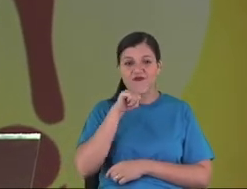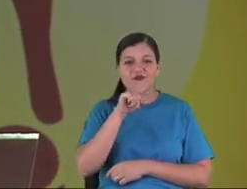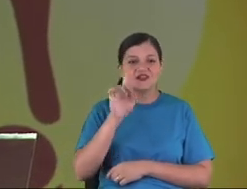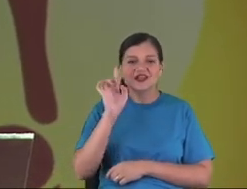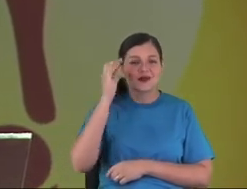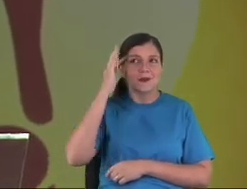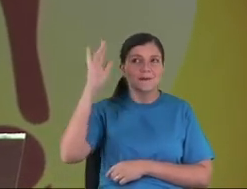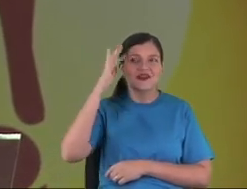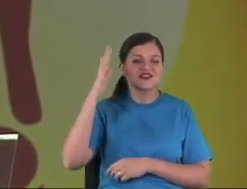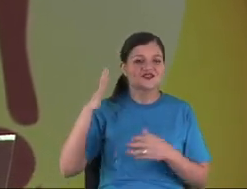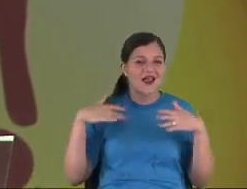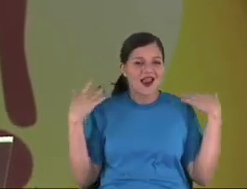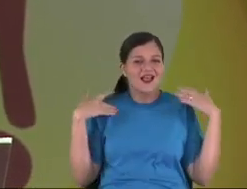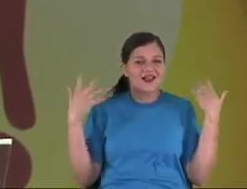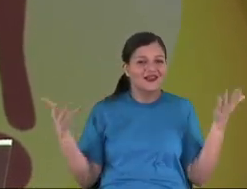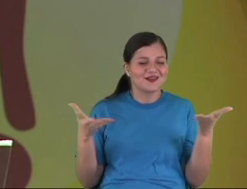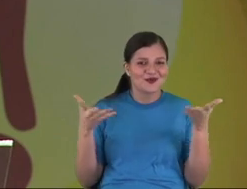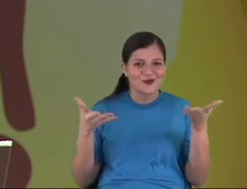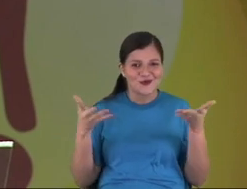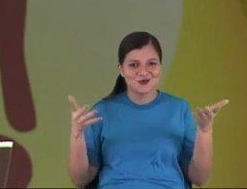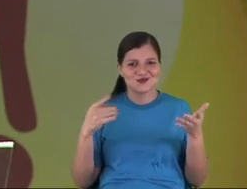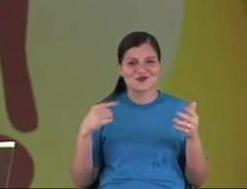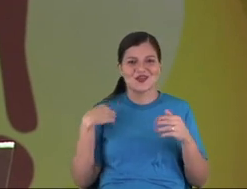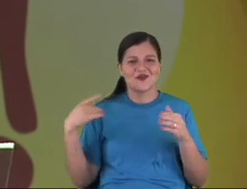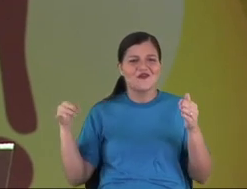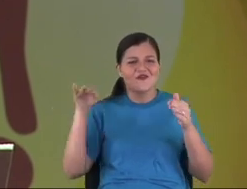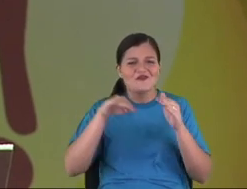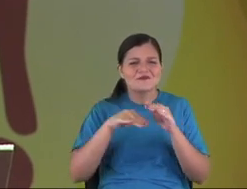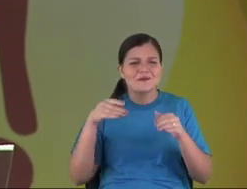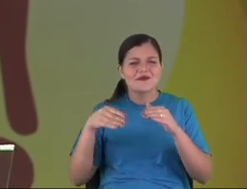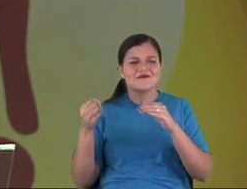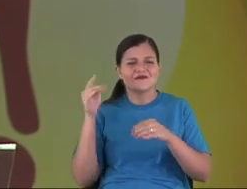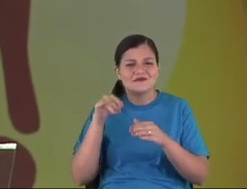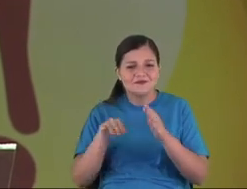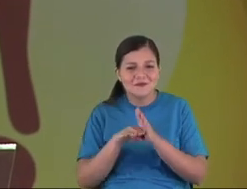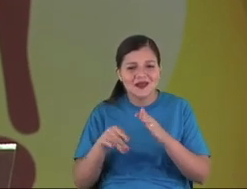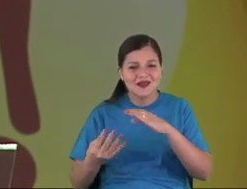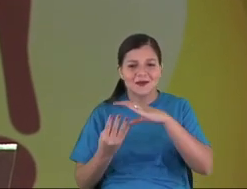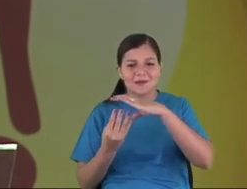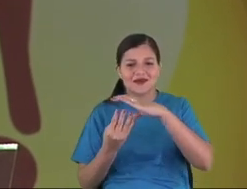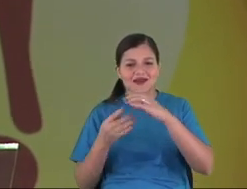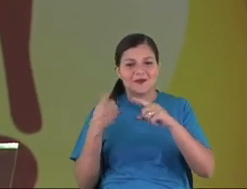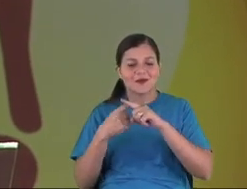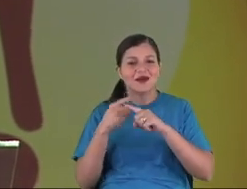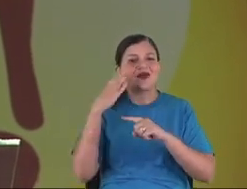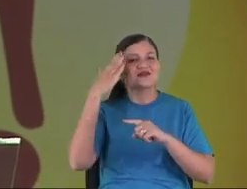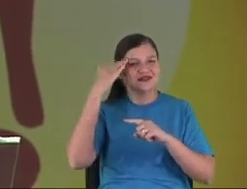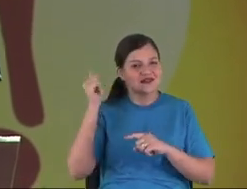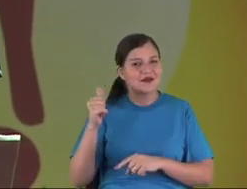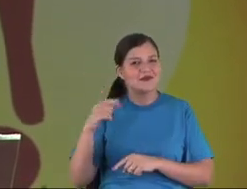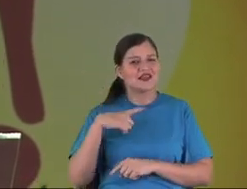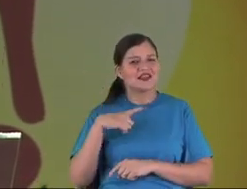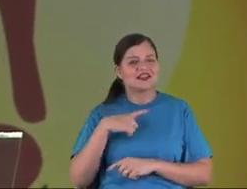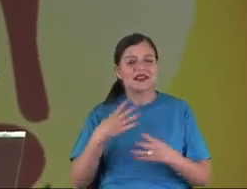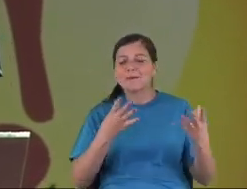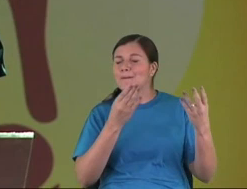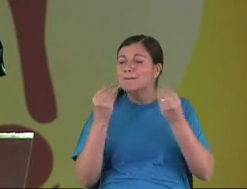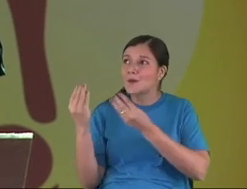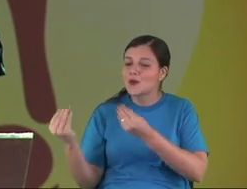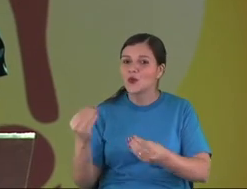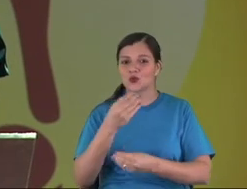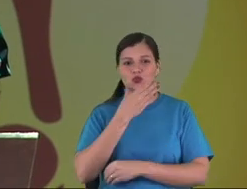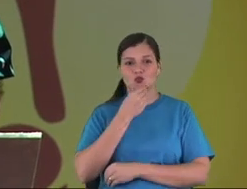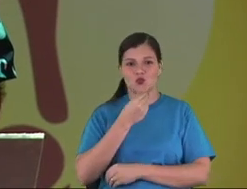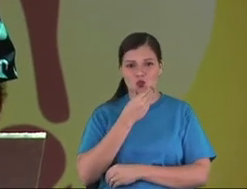You don't imagine how happy I am because I knew that we have a lot of men